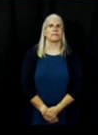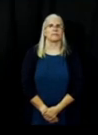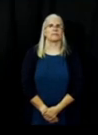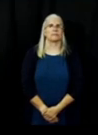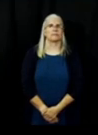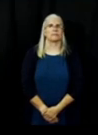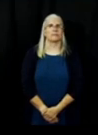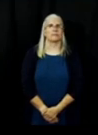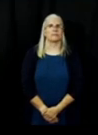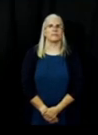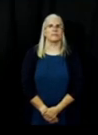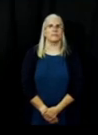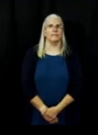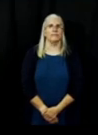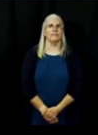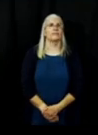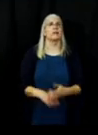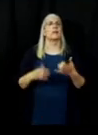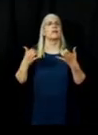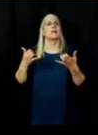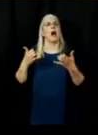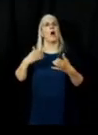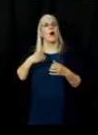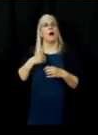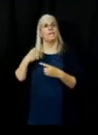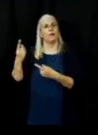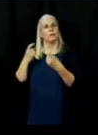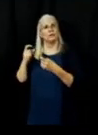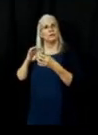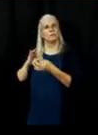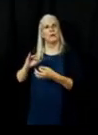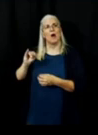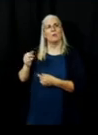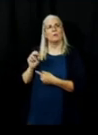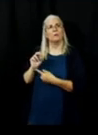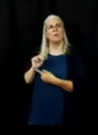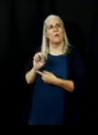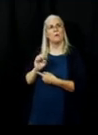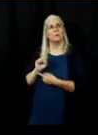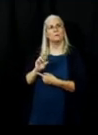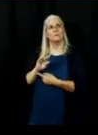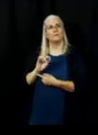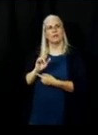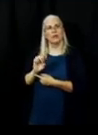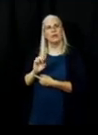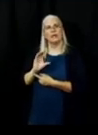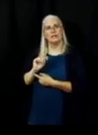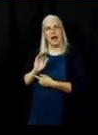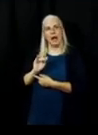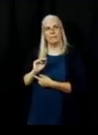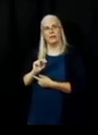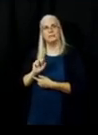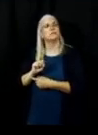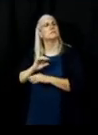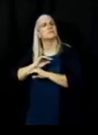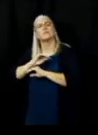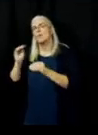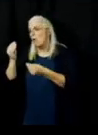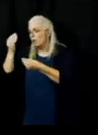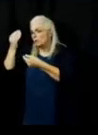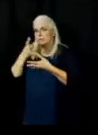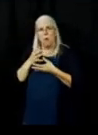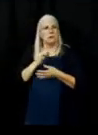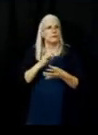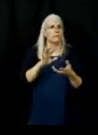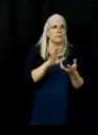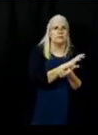so question about the cabins here in Jonesville so there's no report of any damage or destroyed structures in Jonesville so